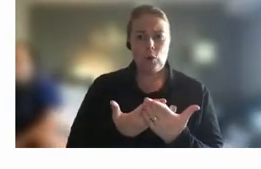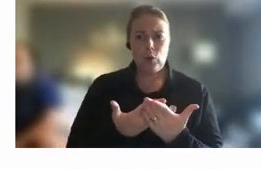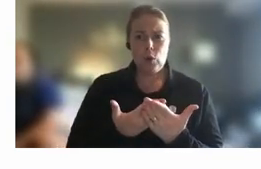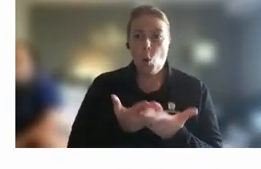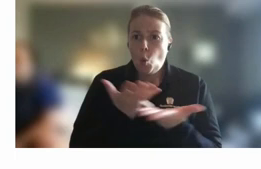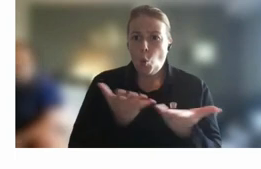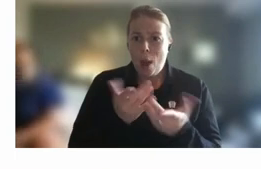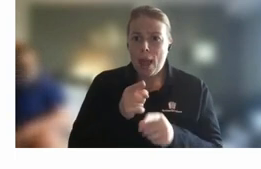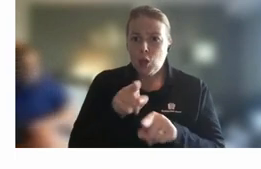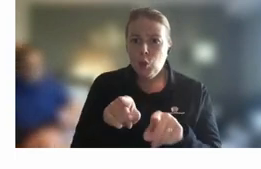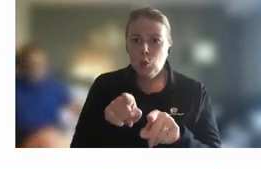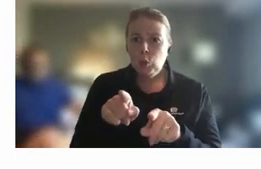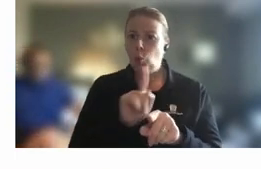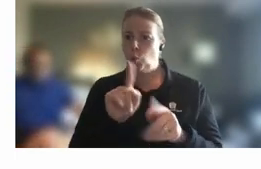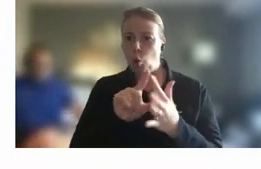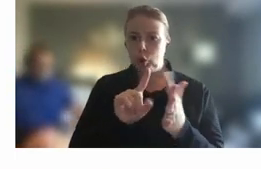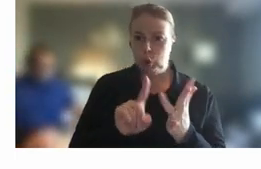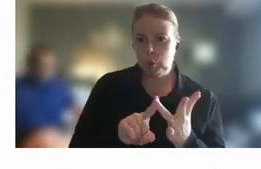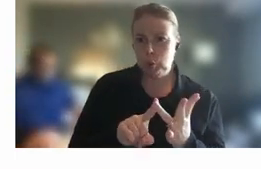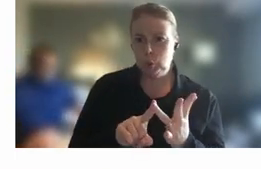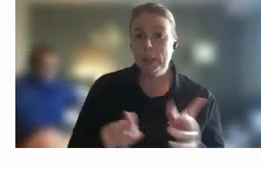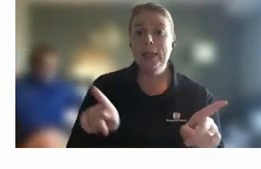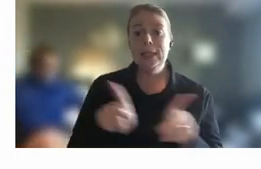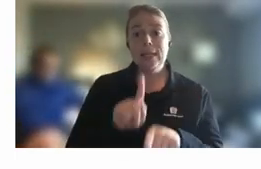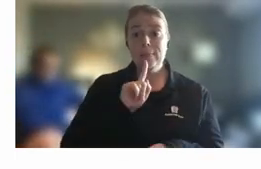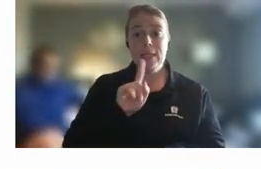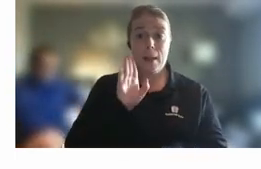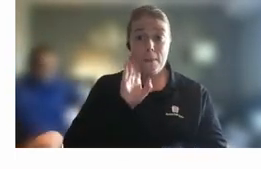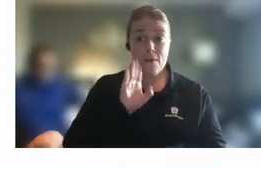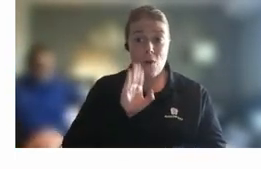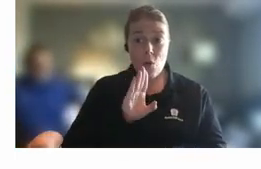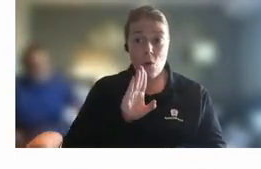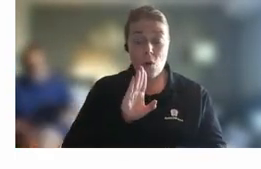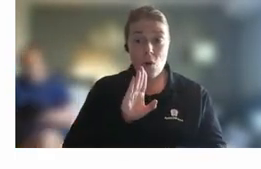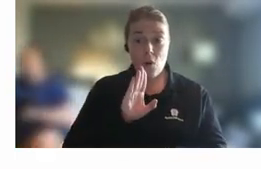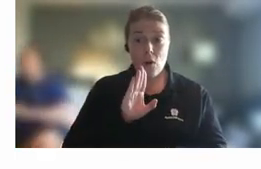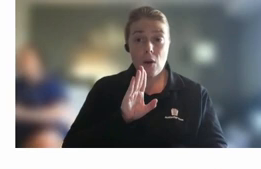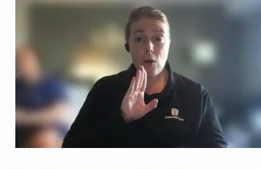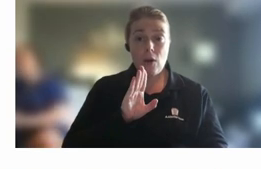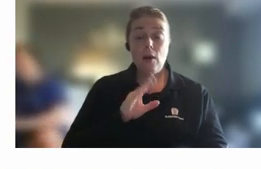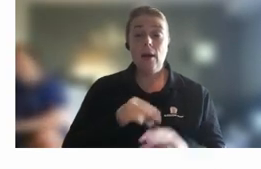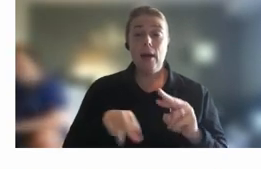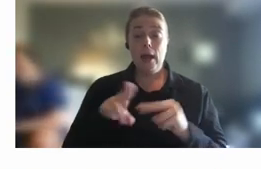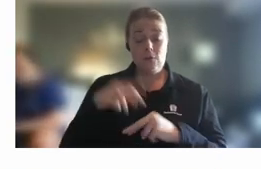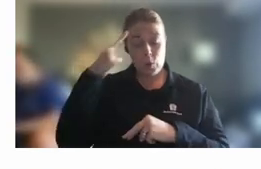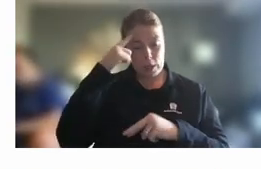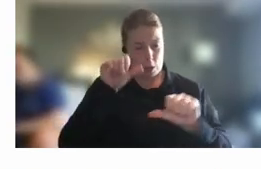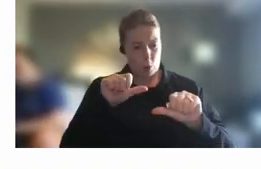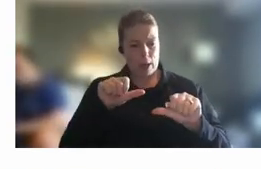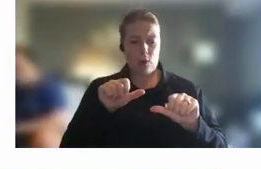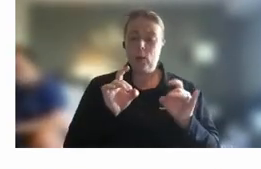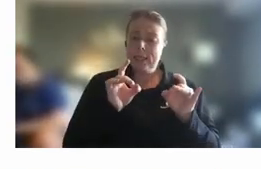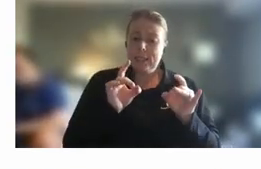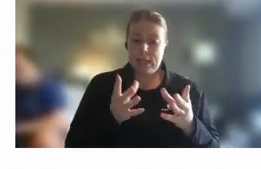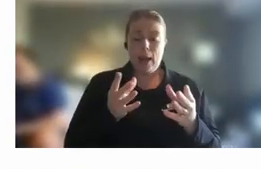to do but i think as i as i mentioned before a mindset that that starts with a kind of conversation and thinking